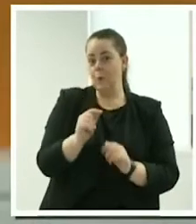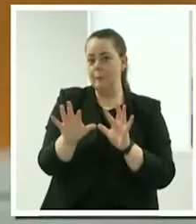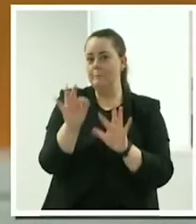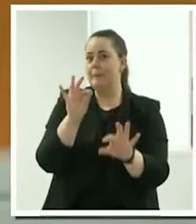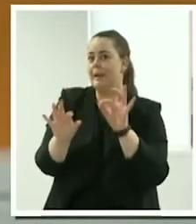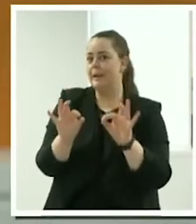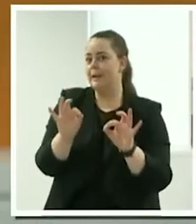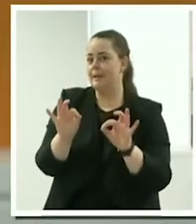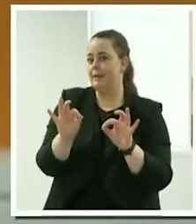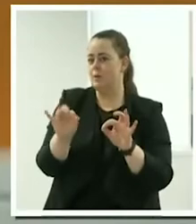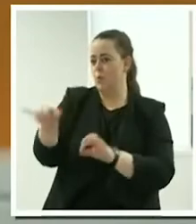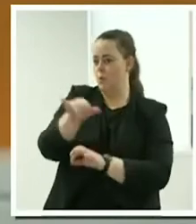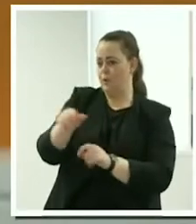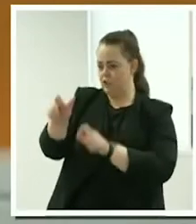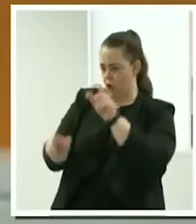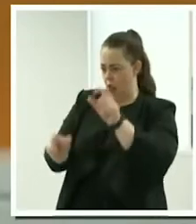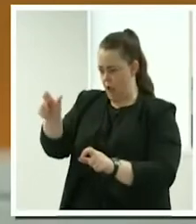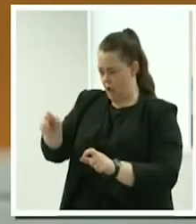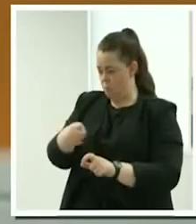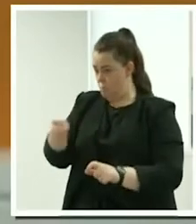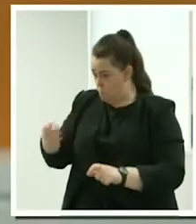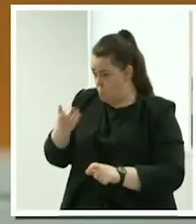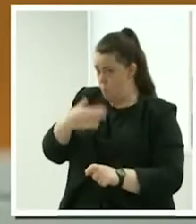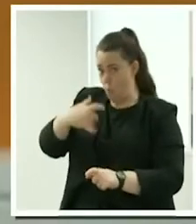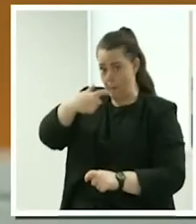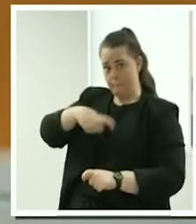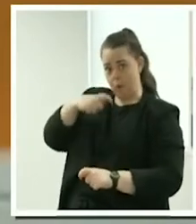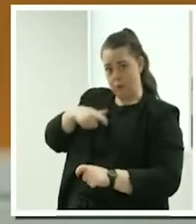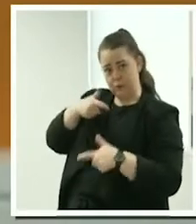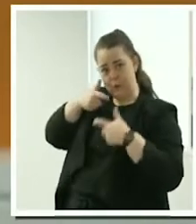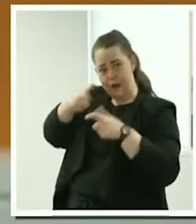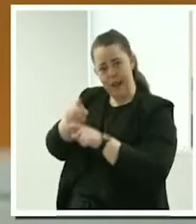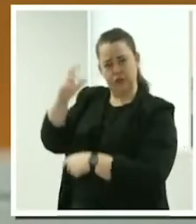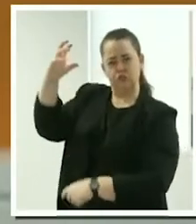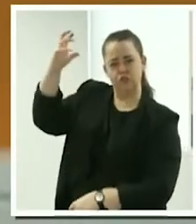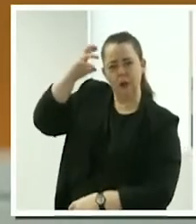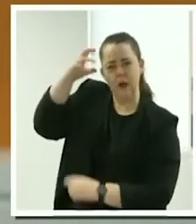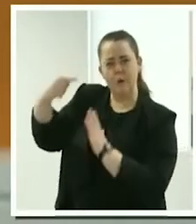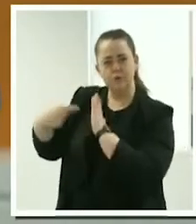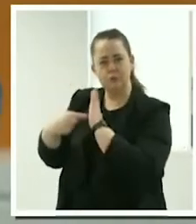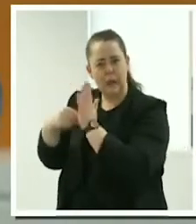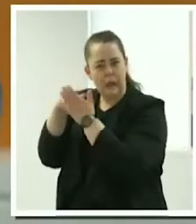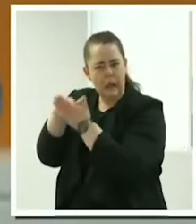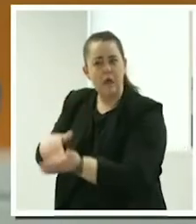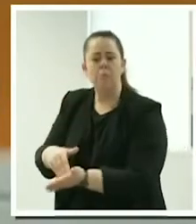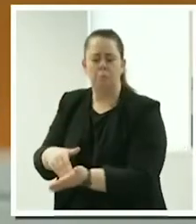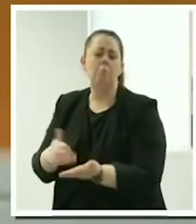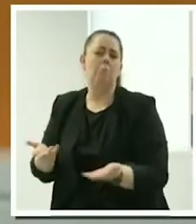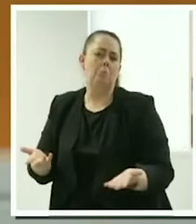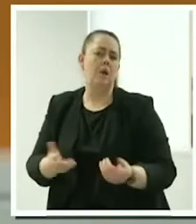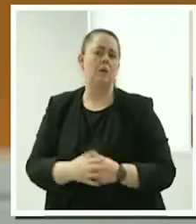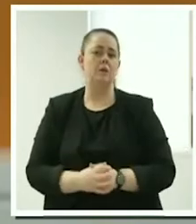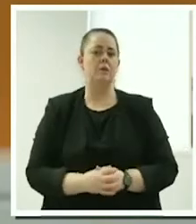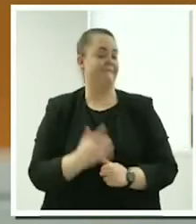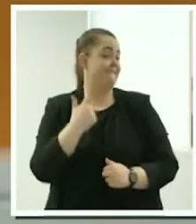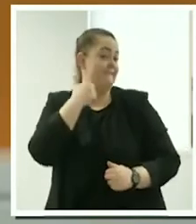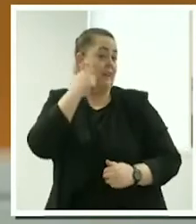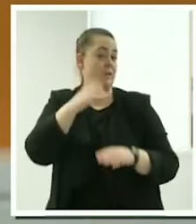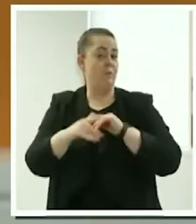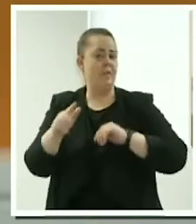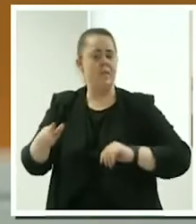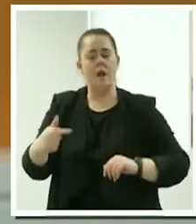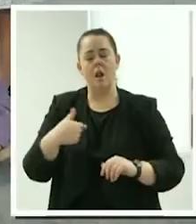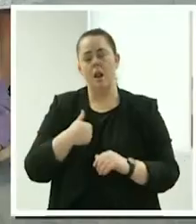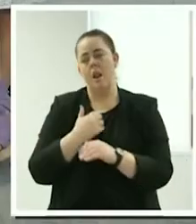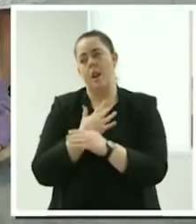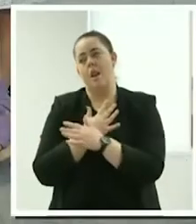a personal care, et cetera, for your hours, what have you. And so that's how I found out about it, and I've loved it. Well,